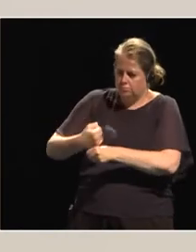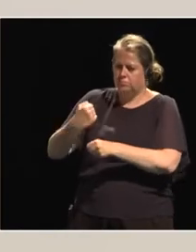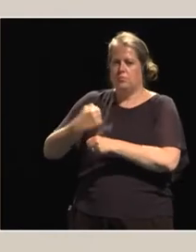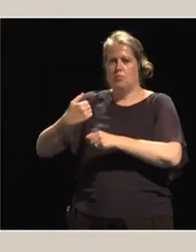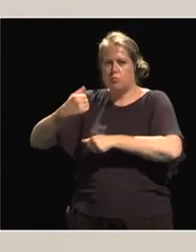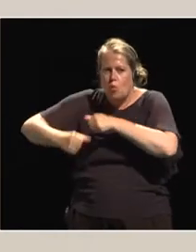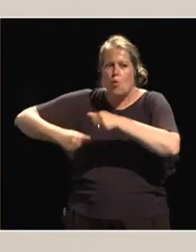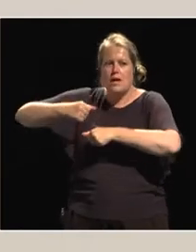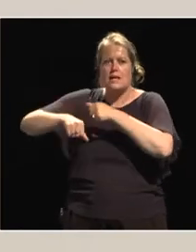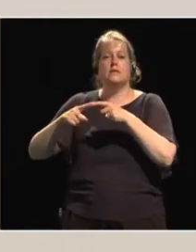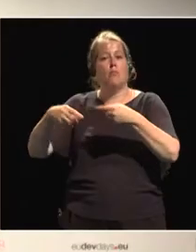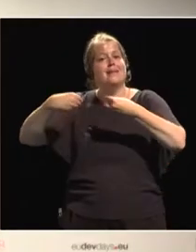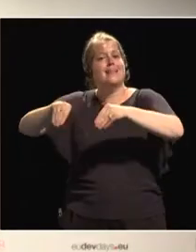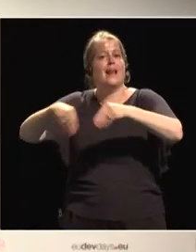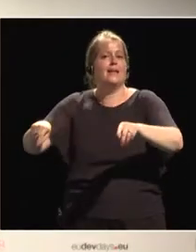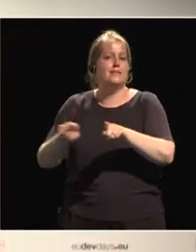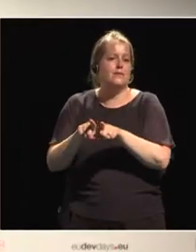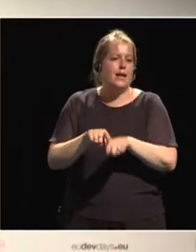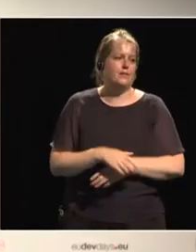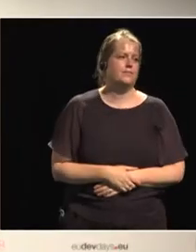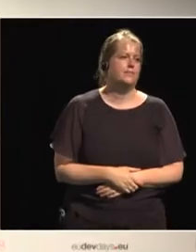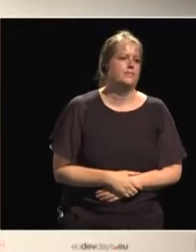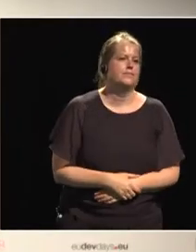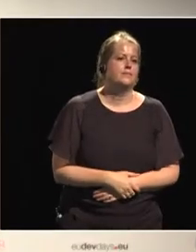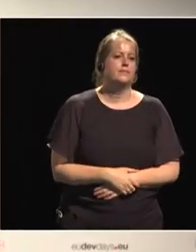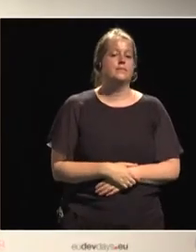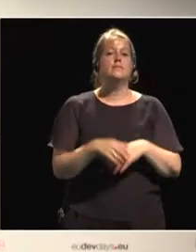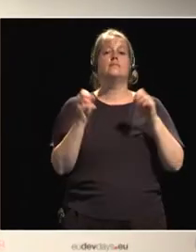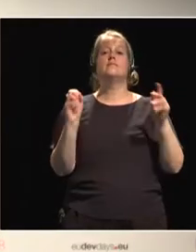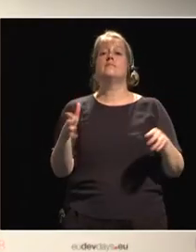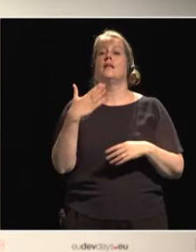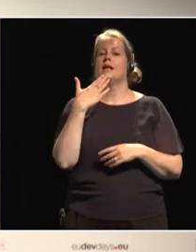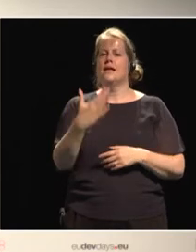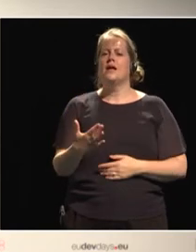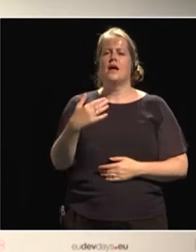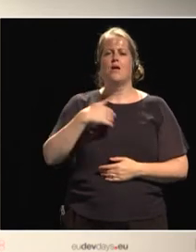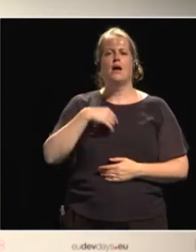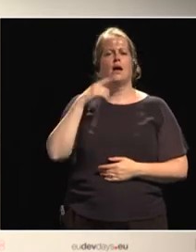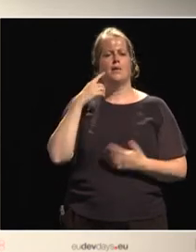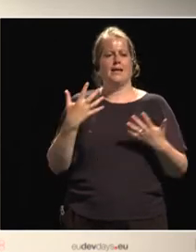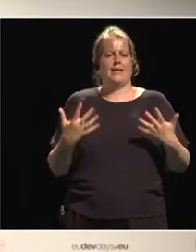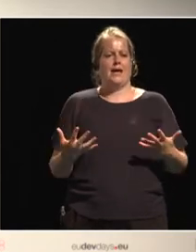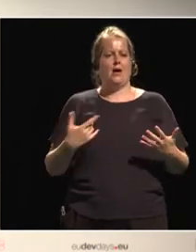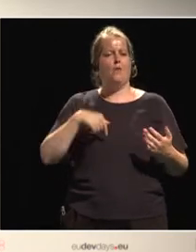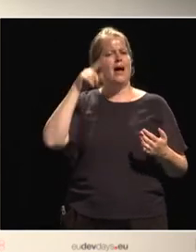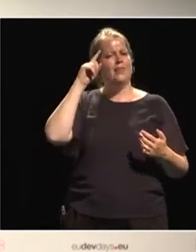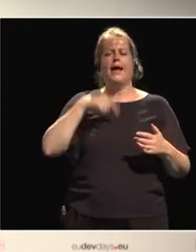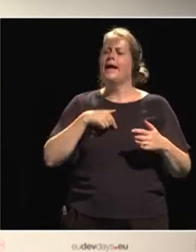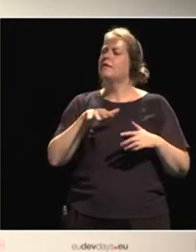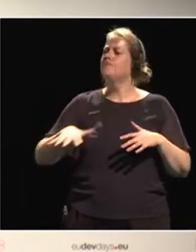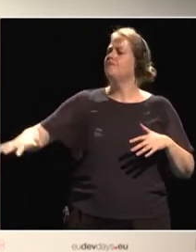and the selling of it. Okay. Well, thank you. I think what I'll do now is I'll take some questions perhaps from the floor.